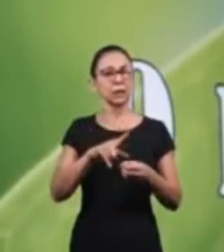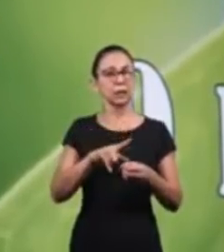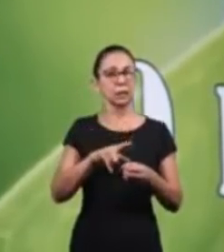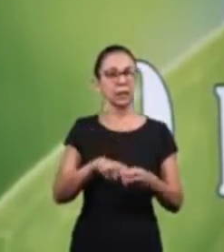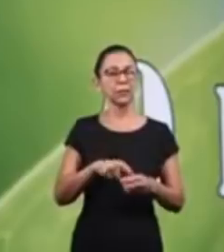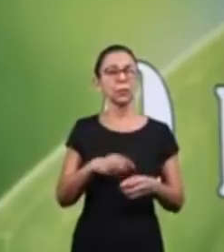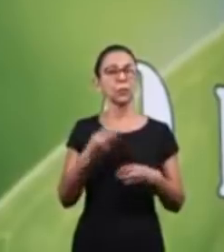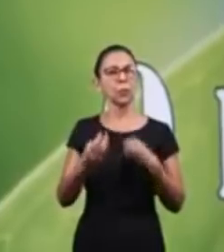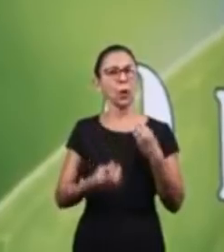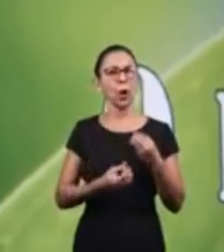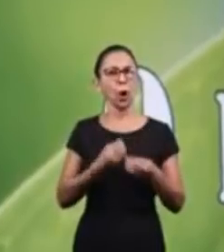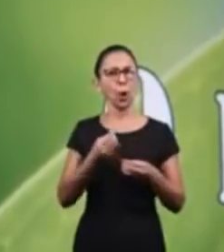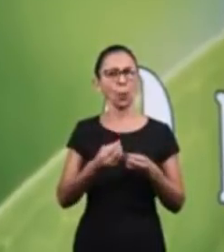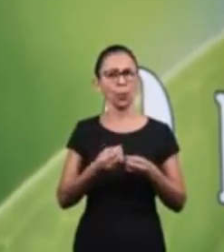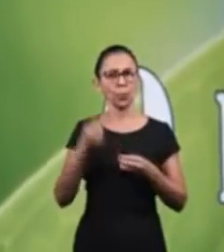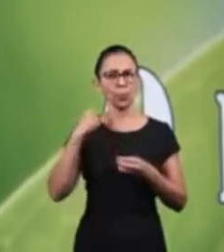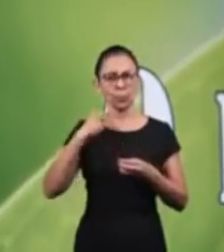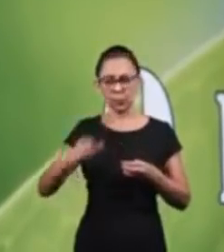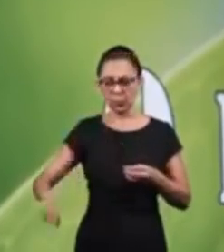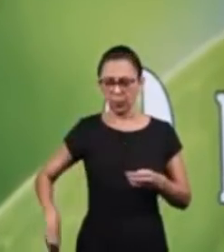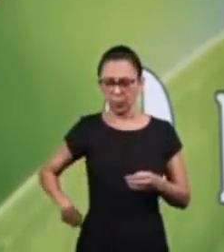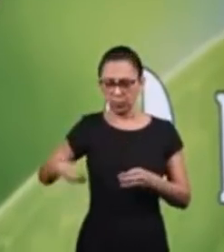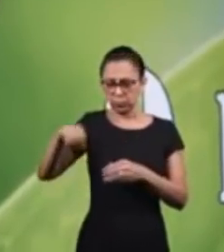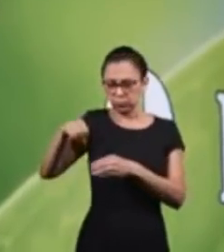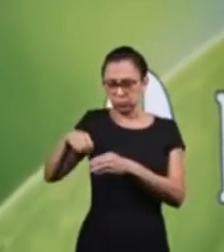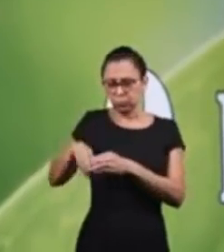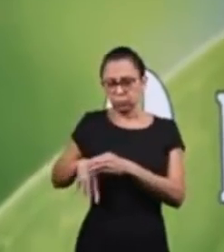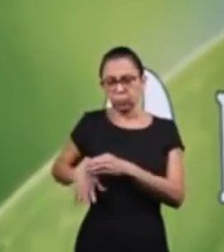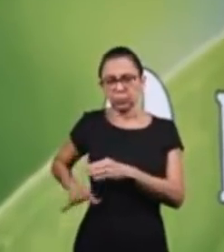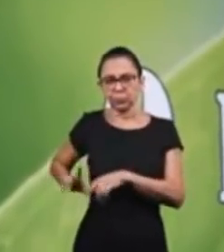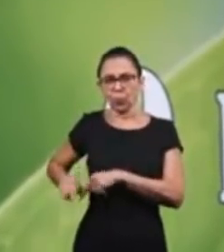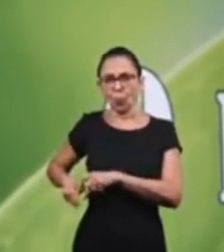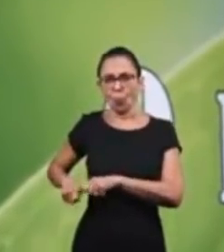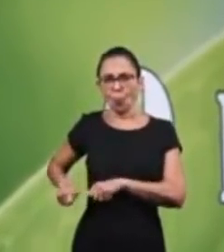That money was then put in their bags of wheat.